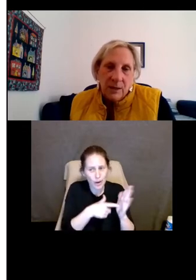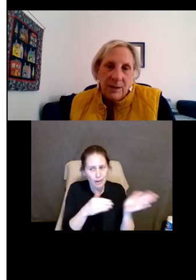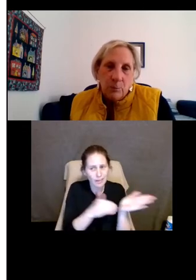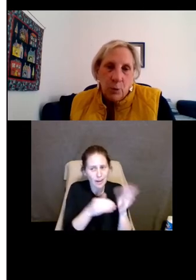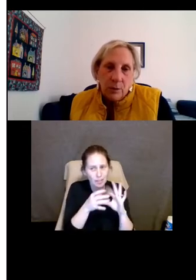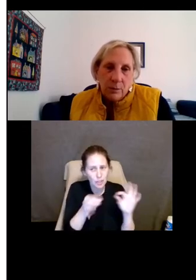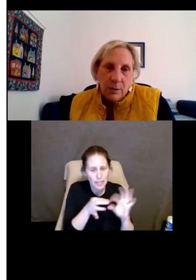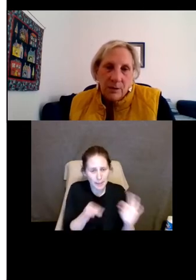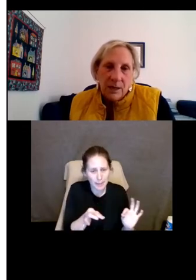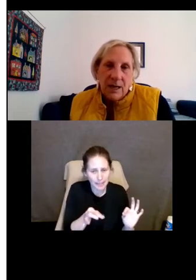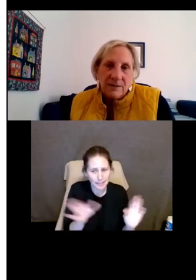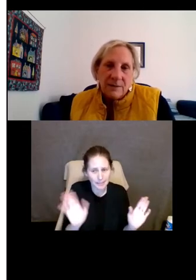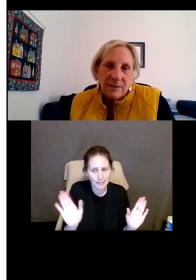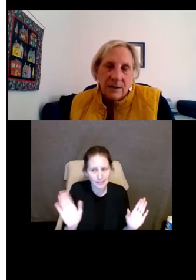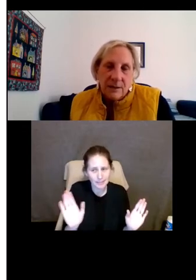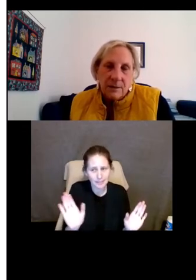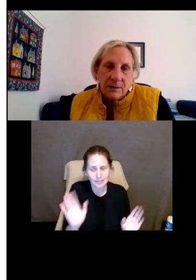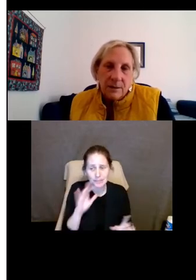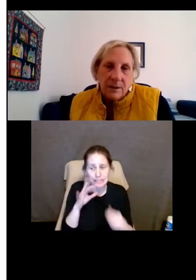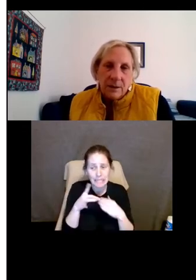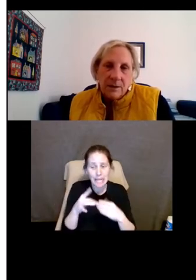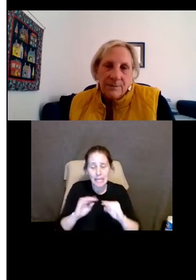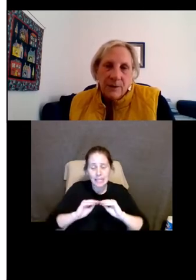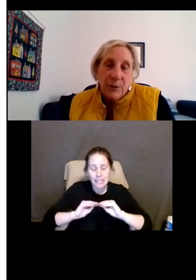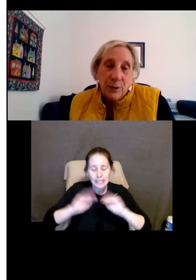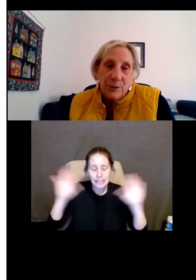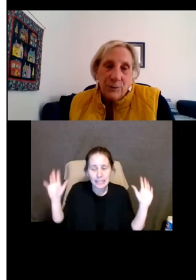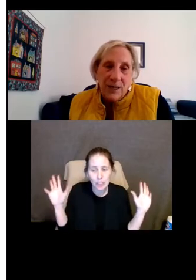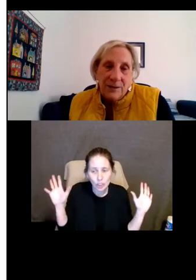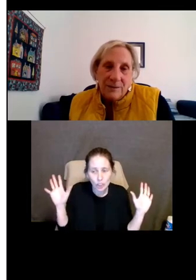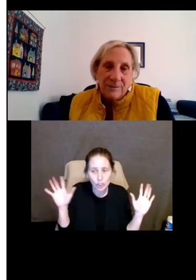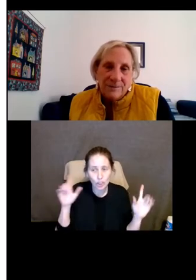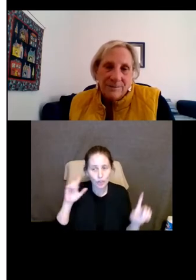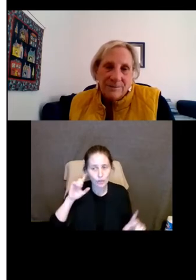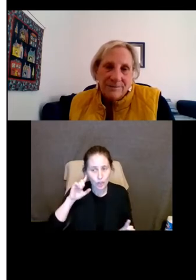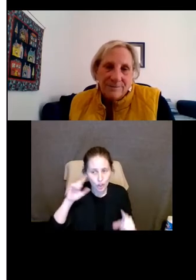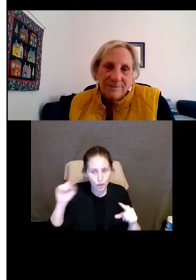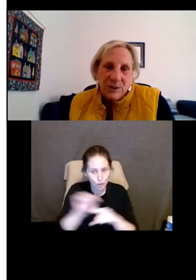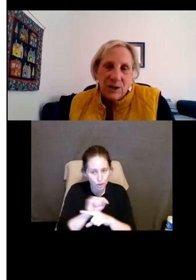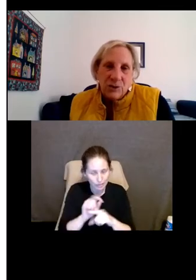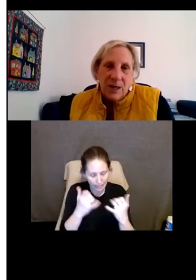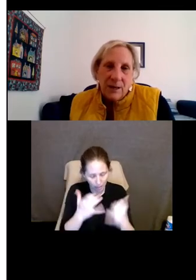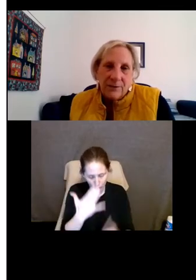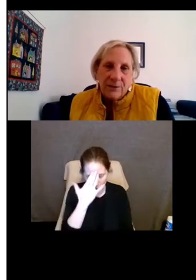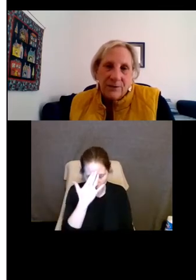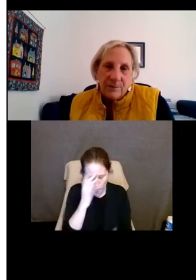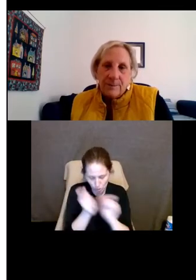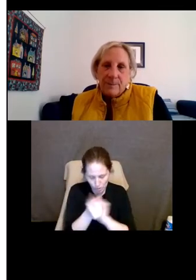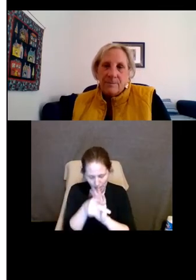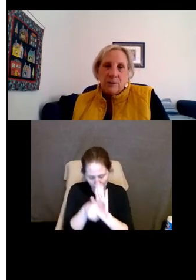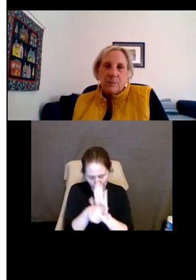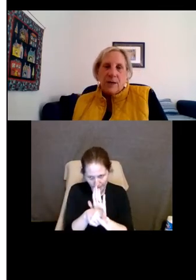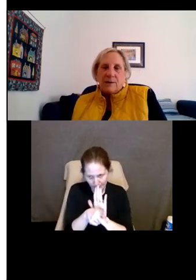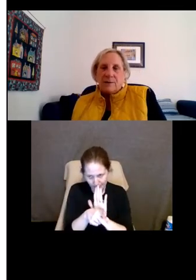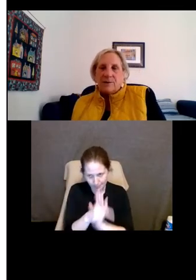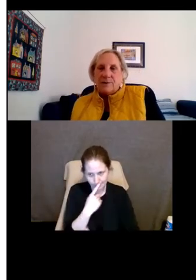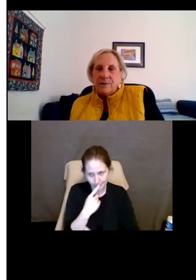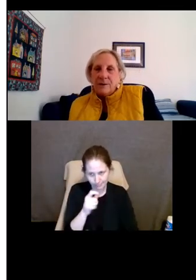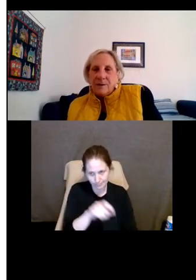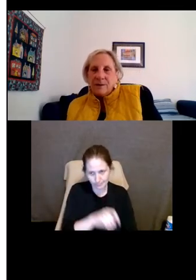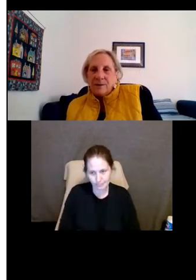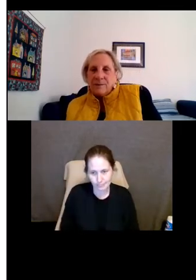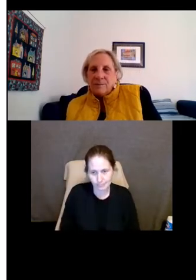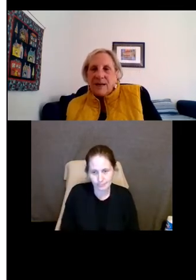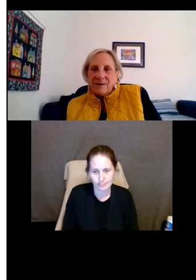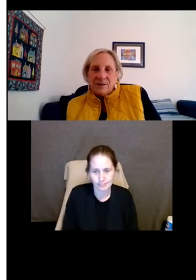statement anymore. The guidance is clear. You've heard the training. Change your policies and your practices.